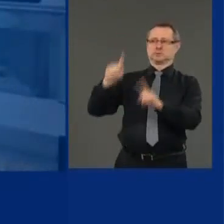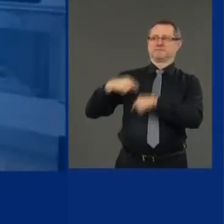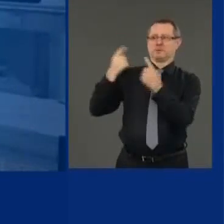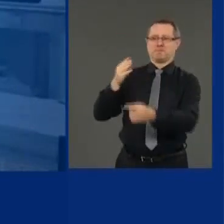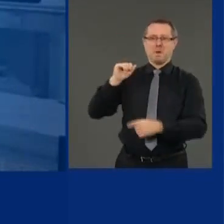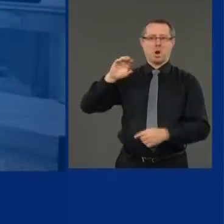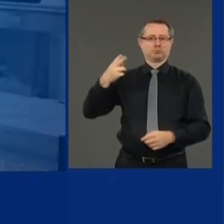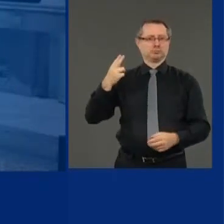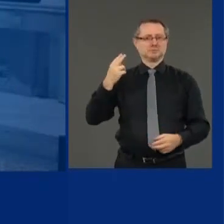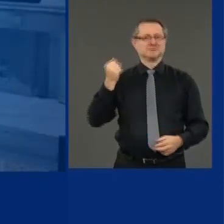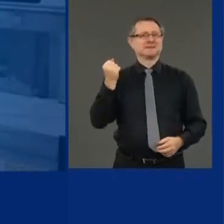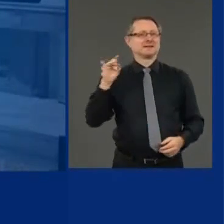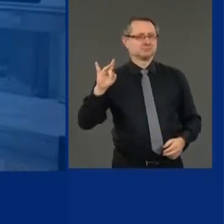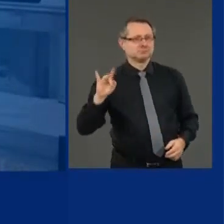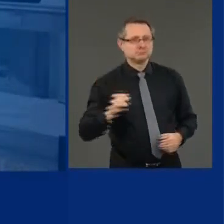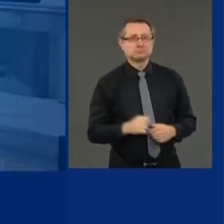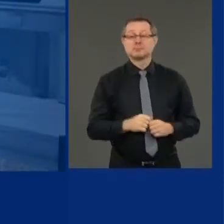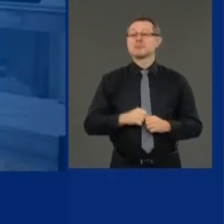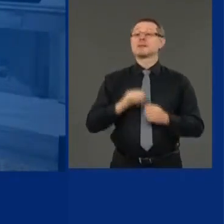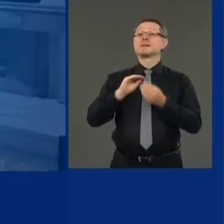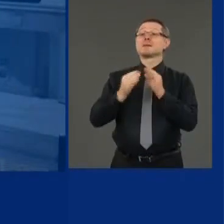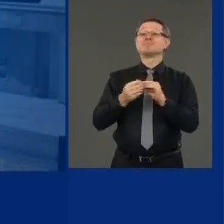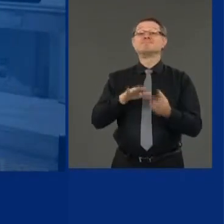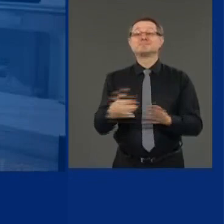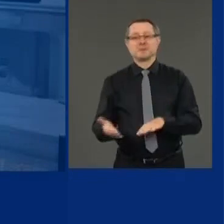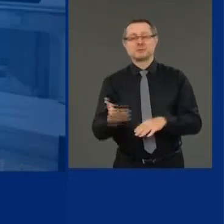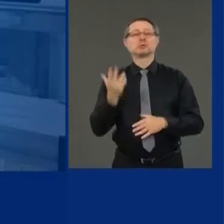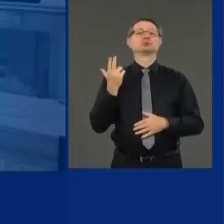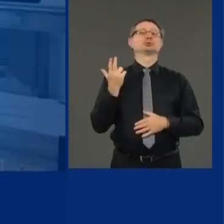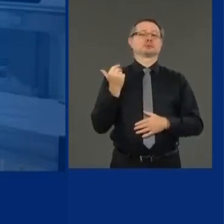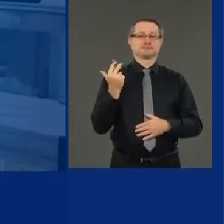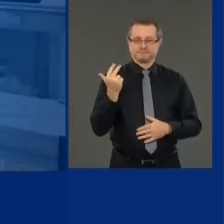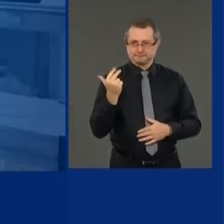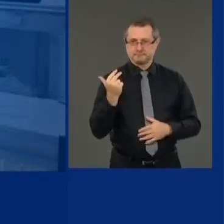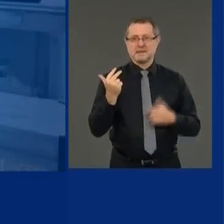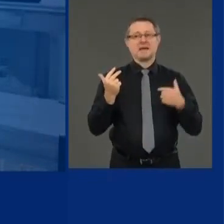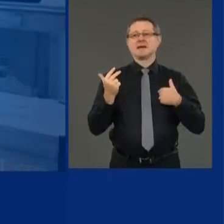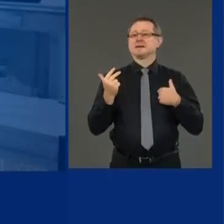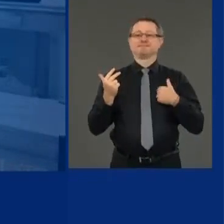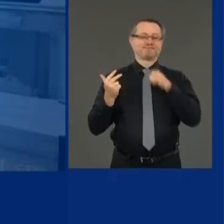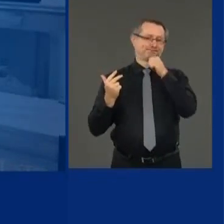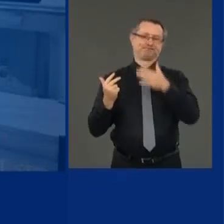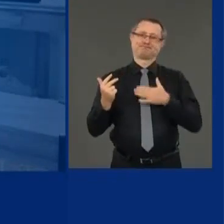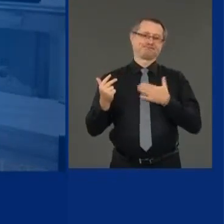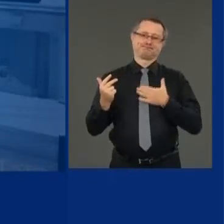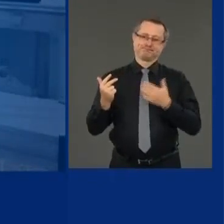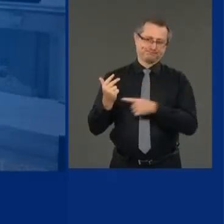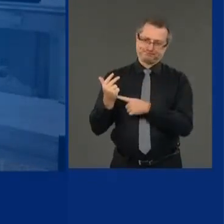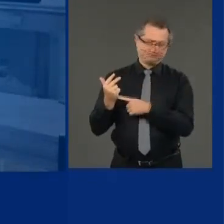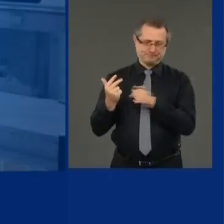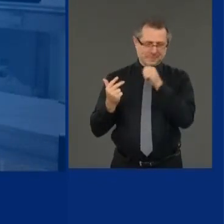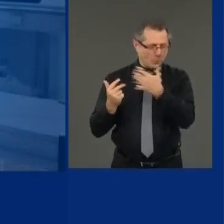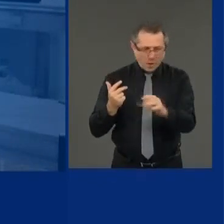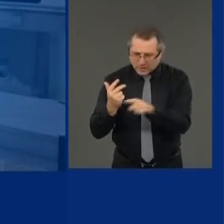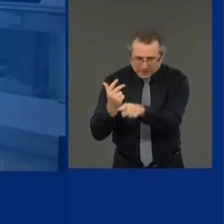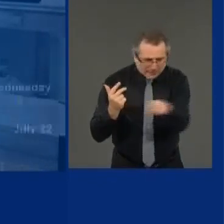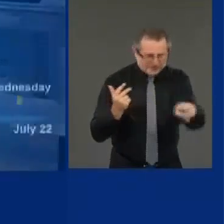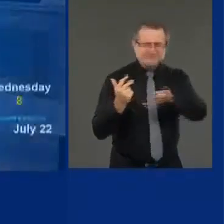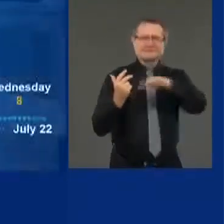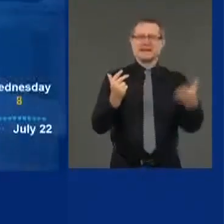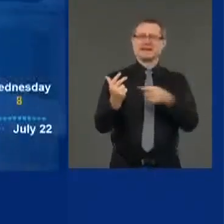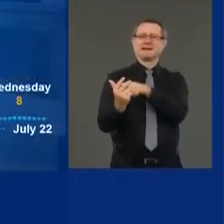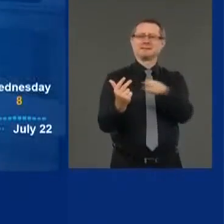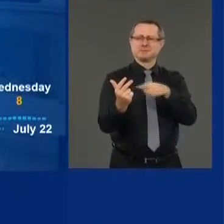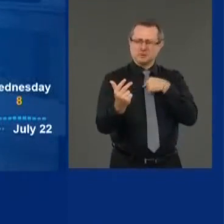number of deaths 13 we don't like to lose anyone obviously and there are no thoughts and prayers but that is also good news